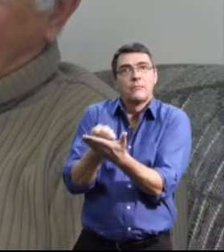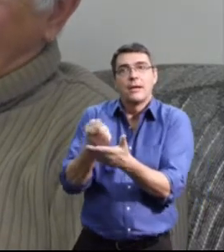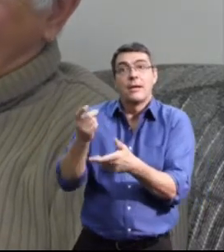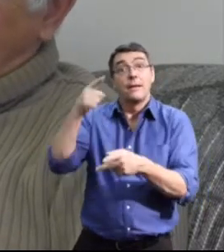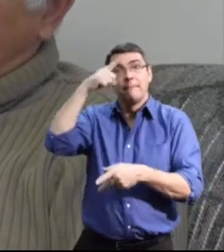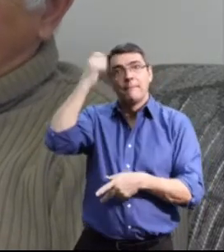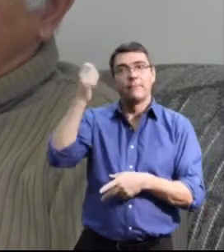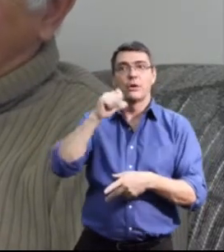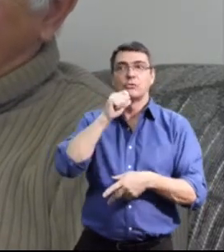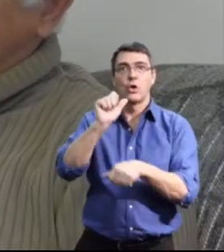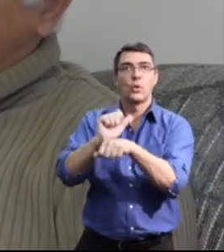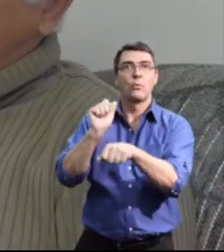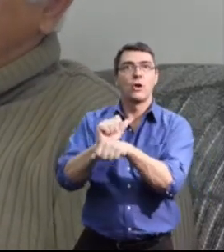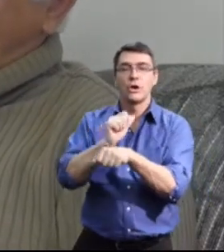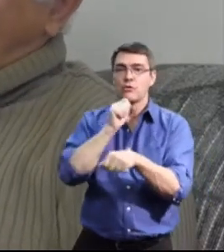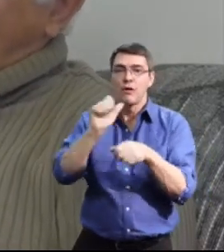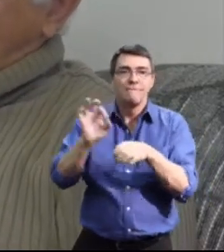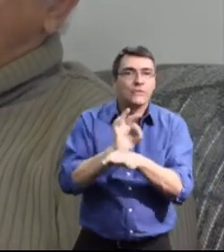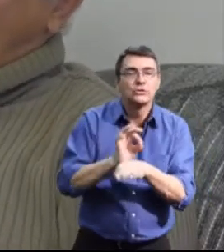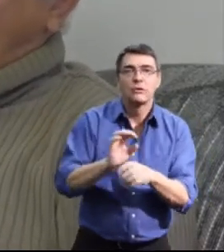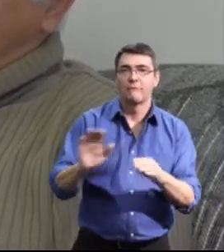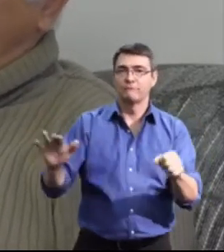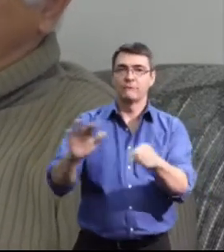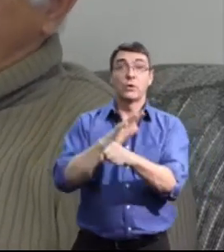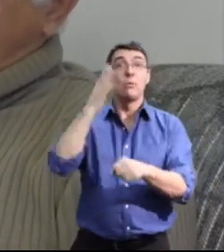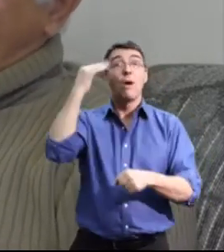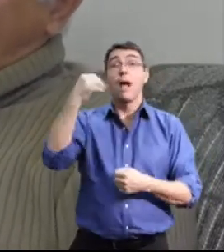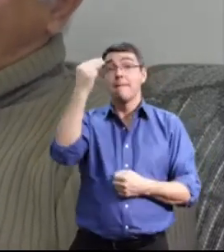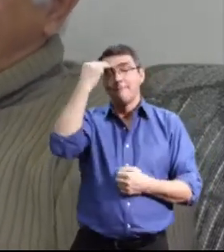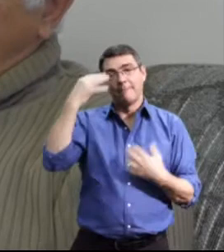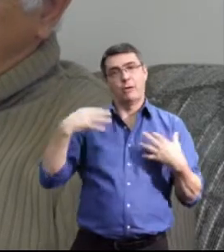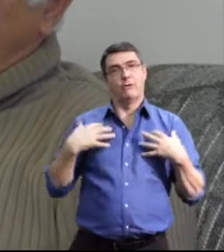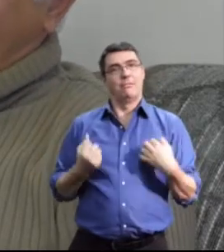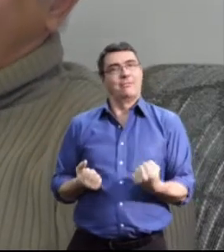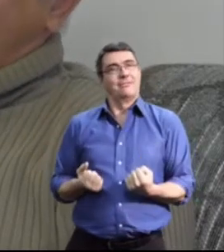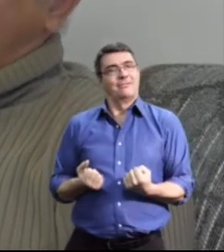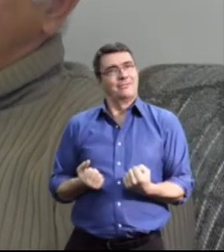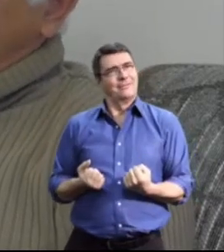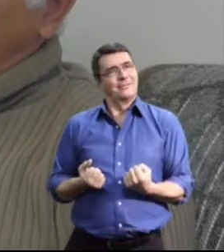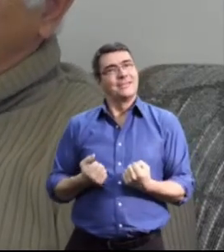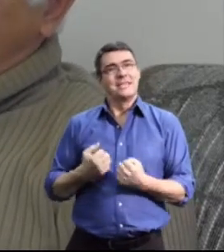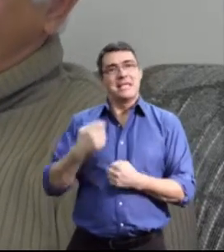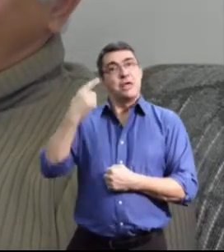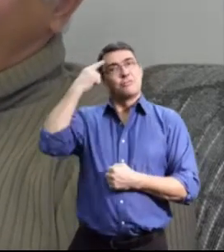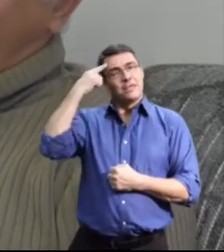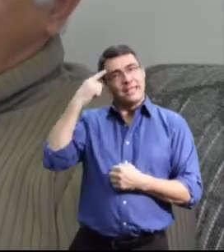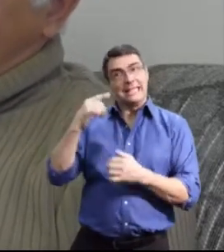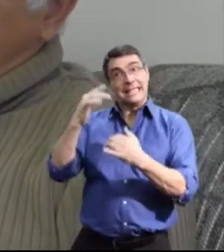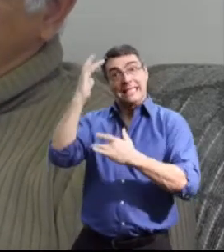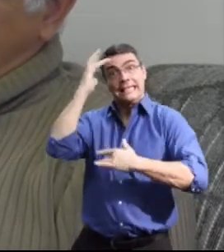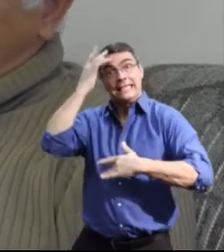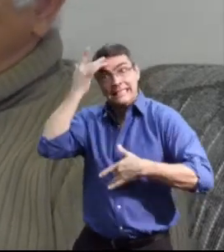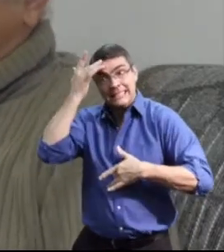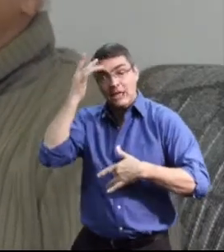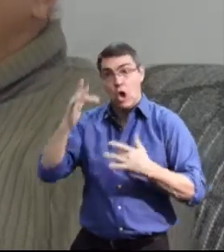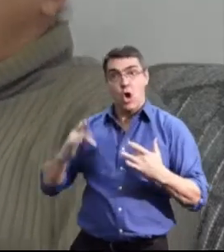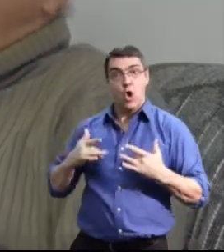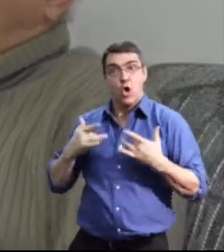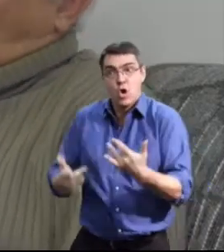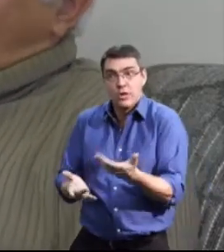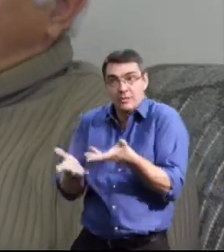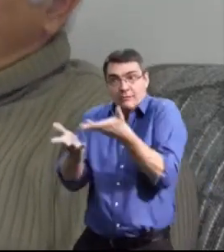because of mental illness. But like any other illness, the earlier that you can deal with it, the better the outcomes are.